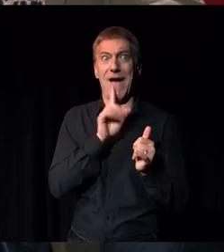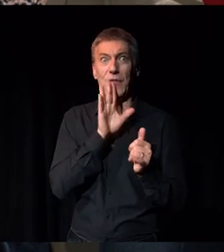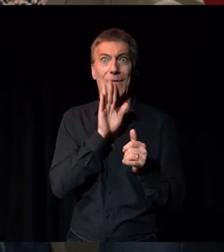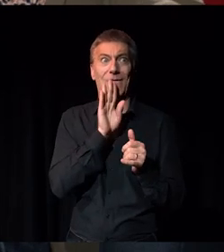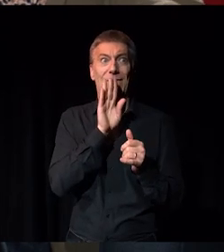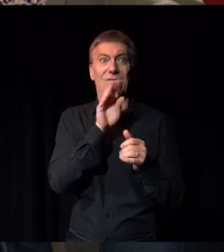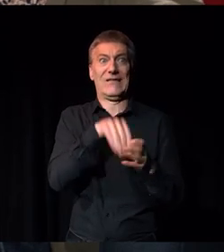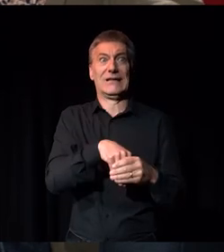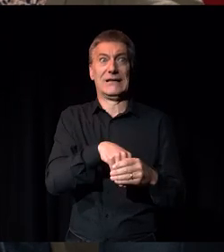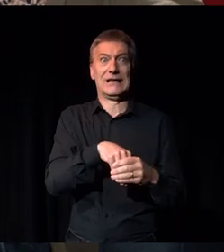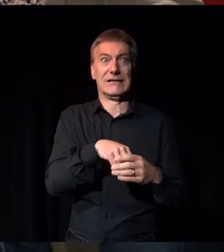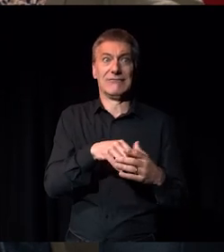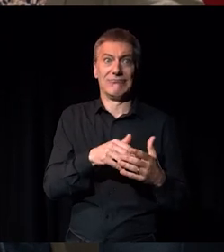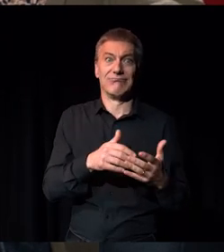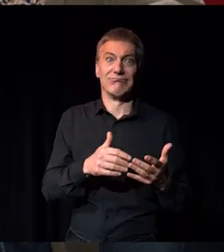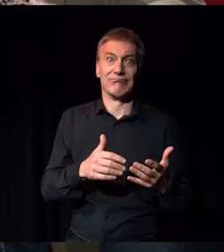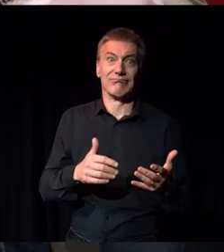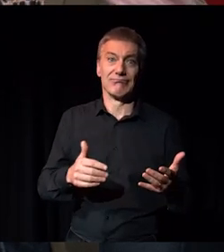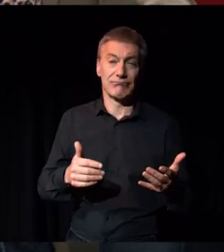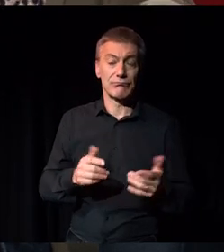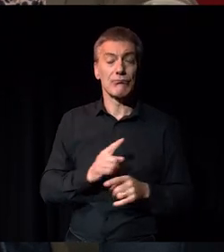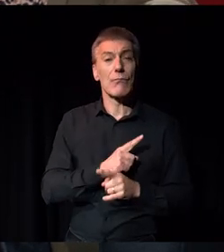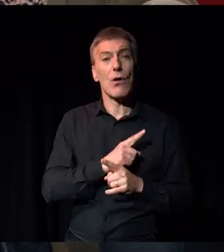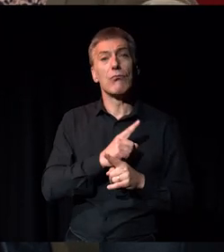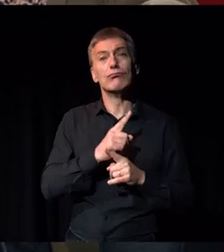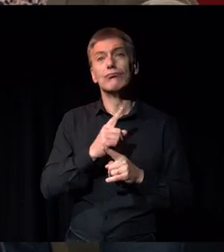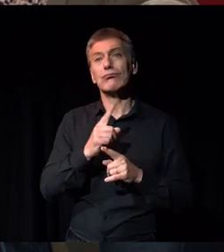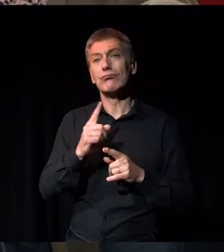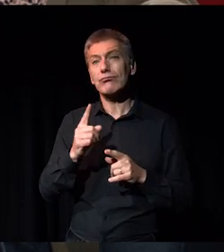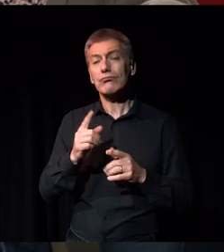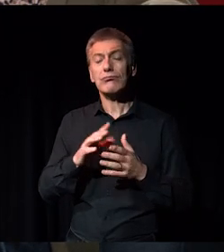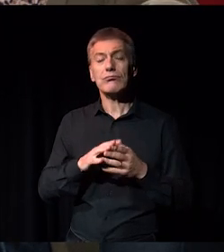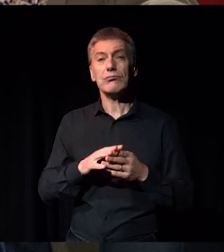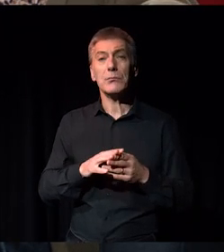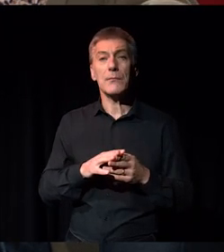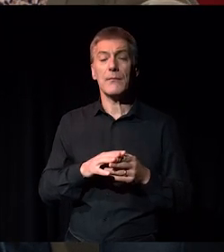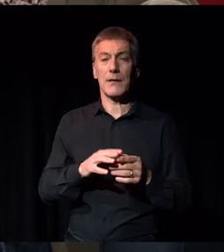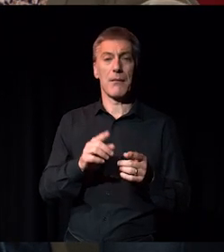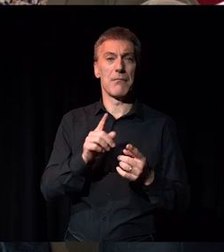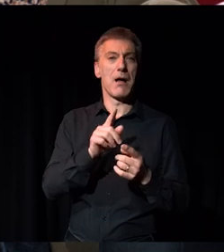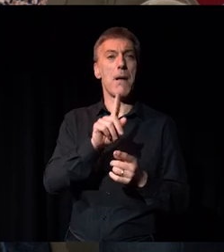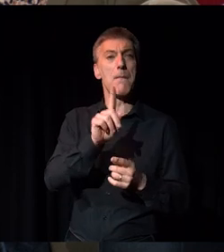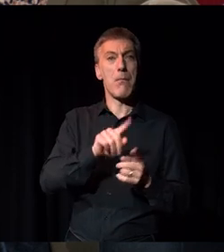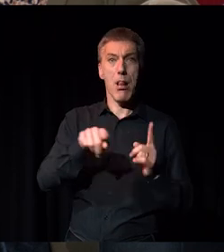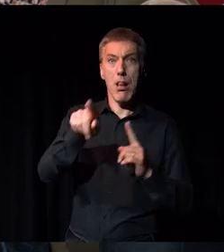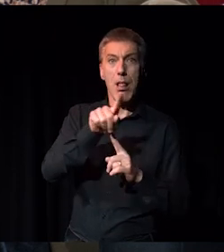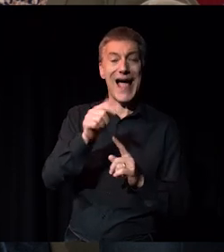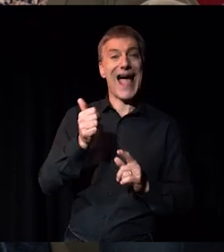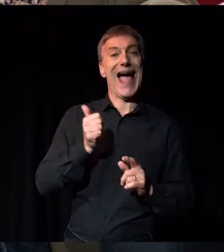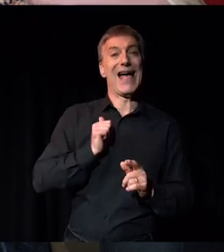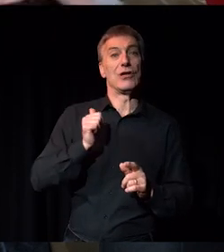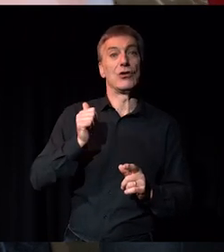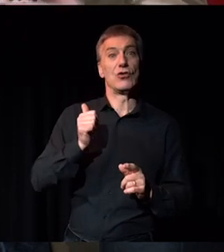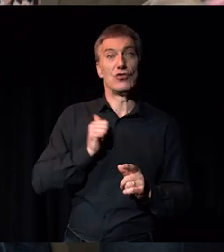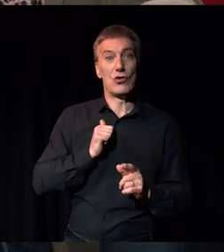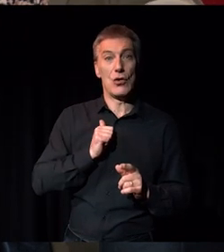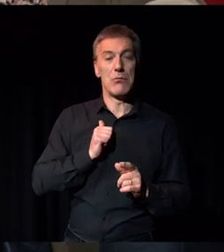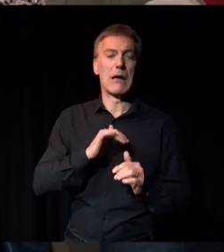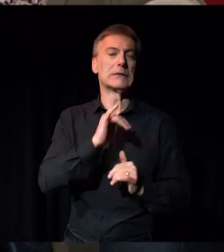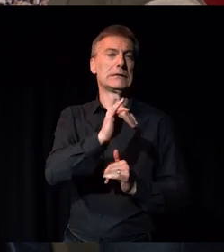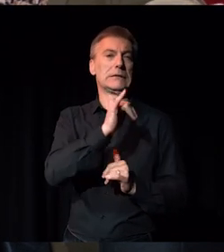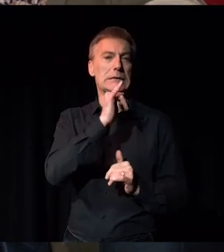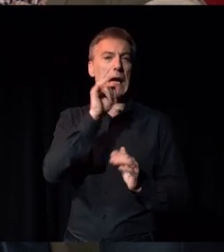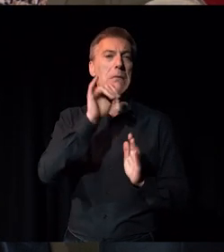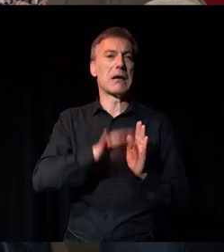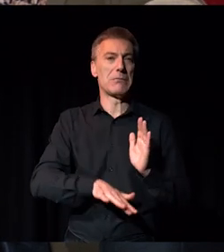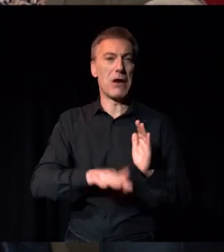and then deal with things like, you know, people assuming that you are you have shared